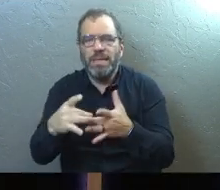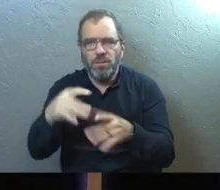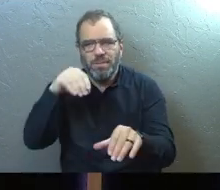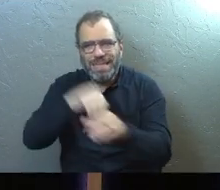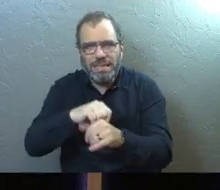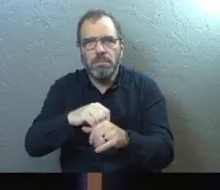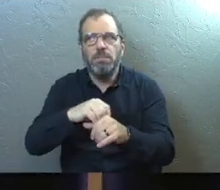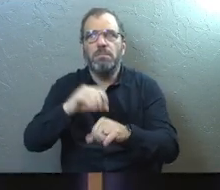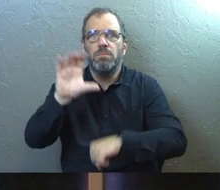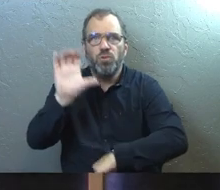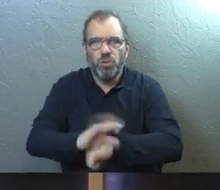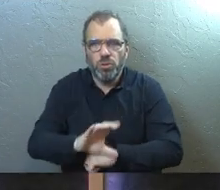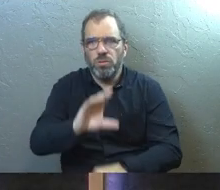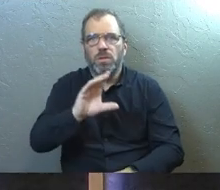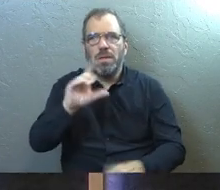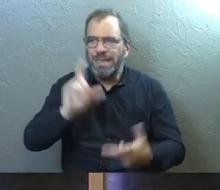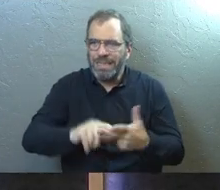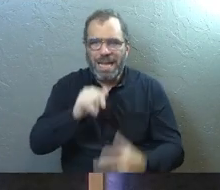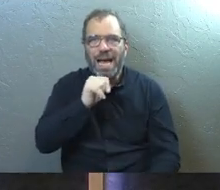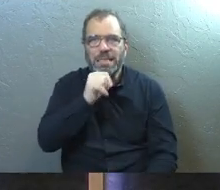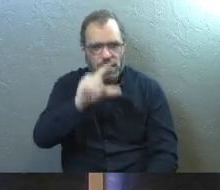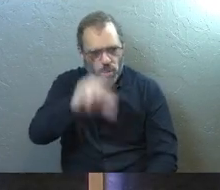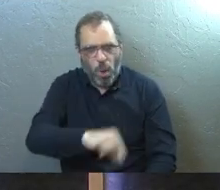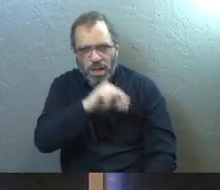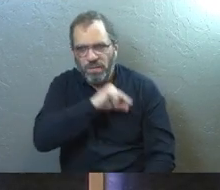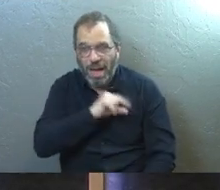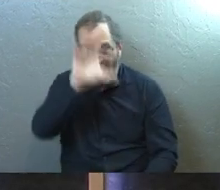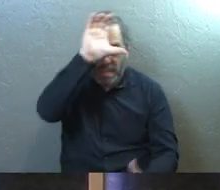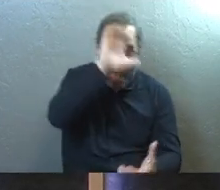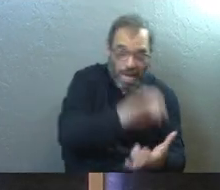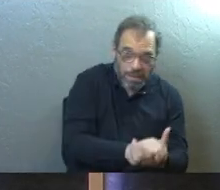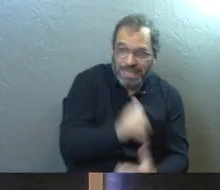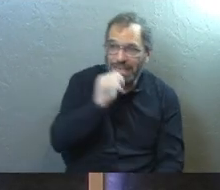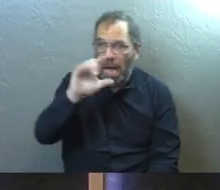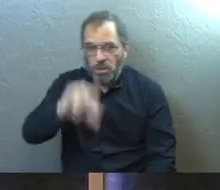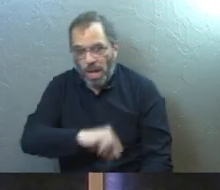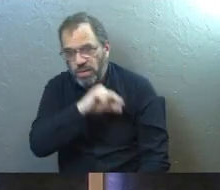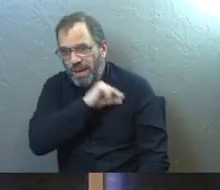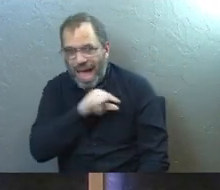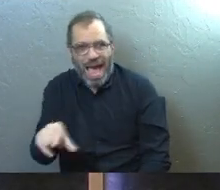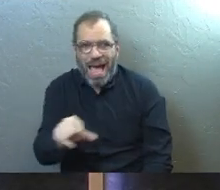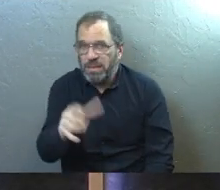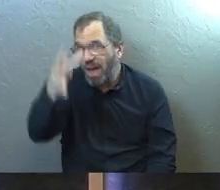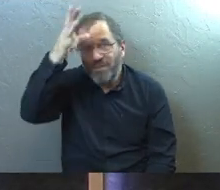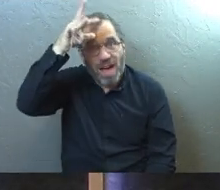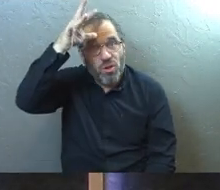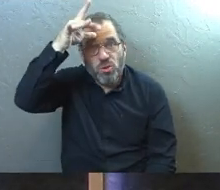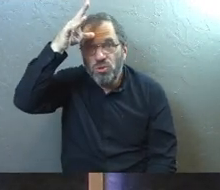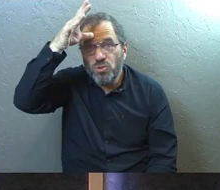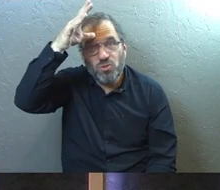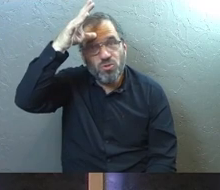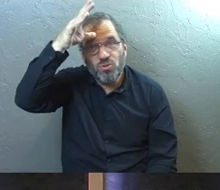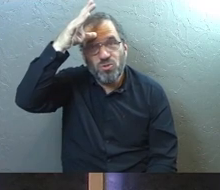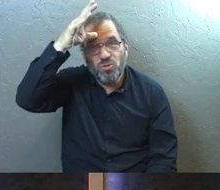kingdom of God. It did not disqualify them as husbands. It did not disqualify them as fathers.